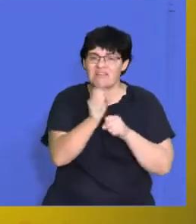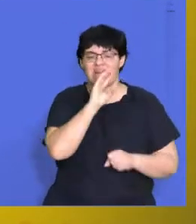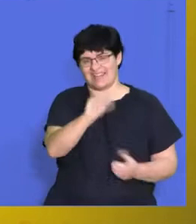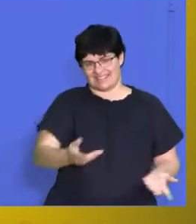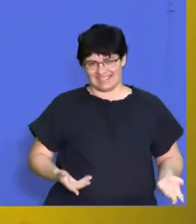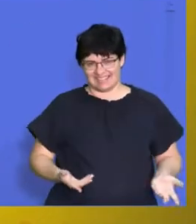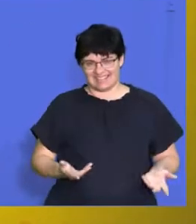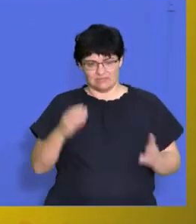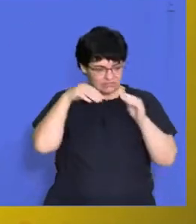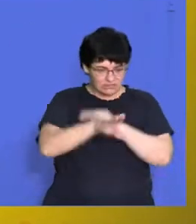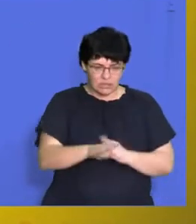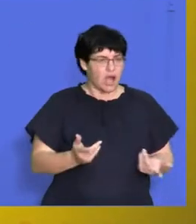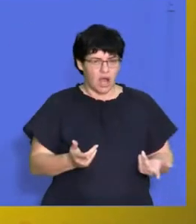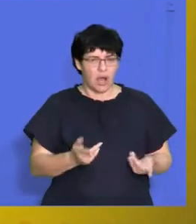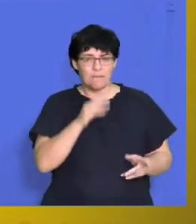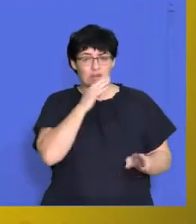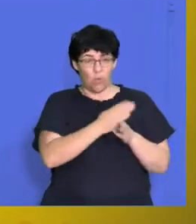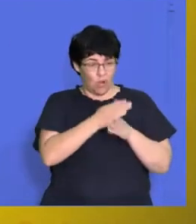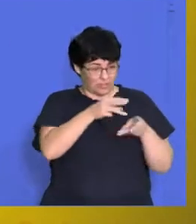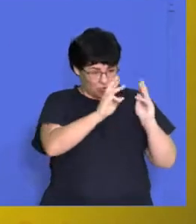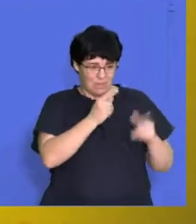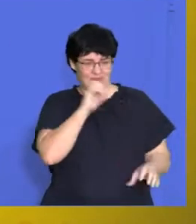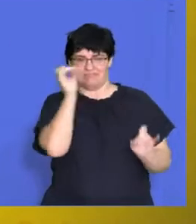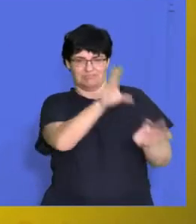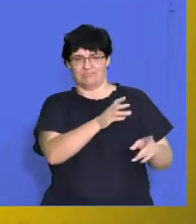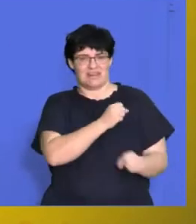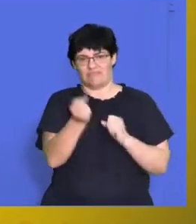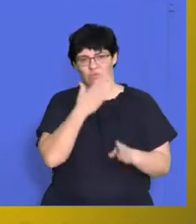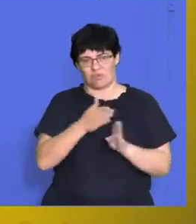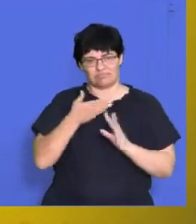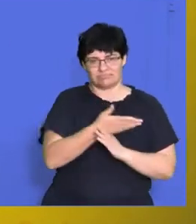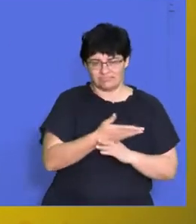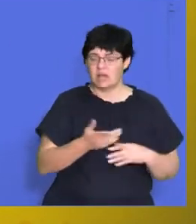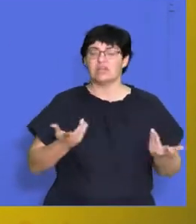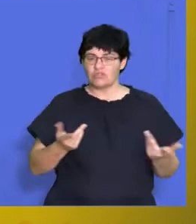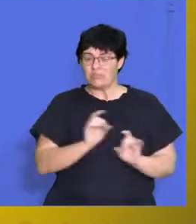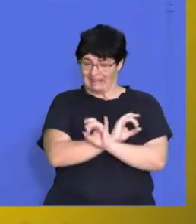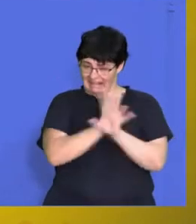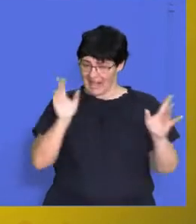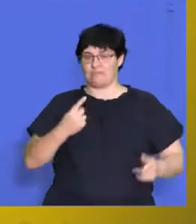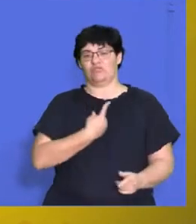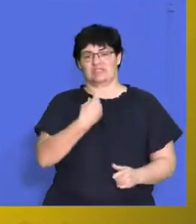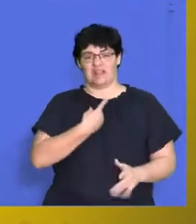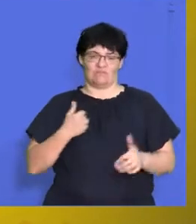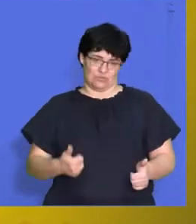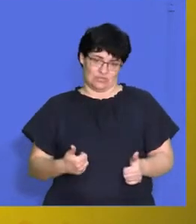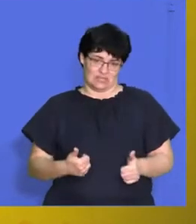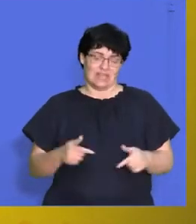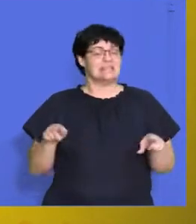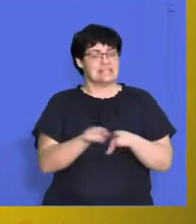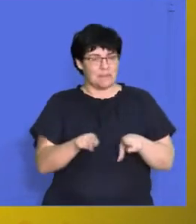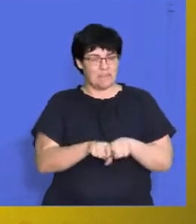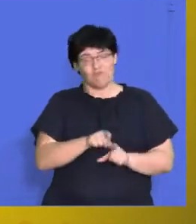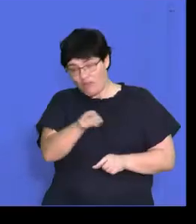gone to that company had you known that they operated in that way. So ask questions for clarity. It's going to be good for you and it's also going to be good